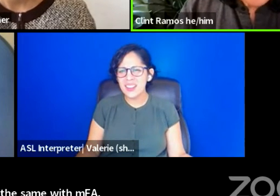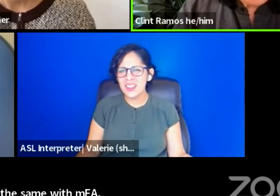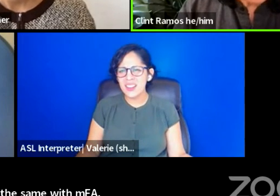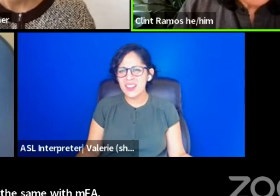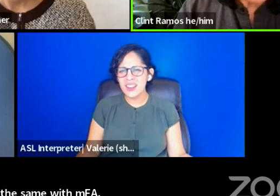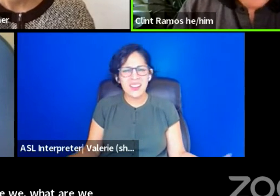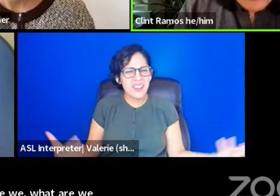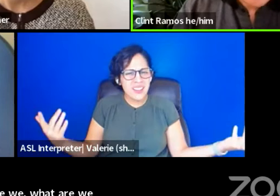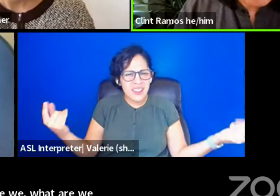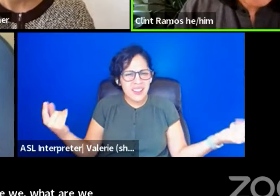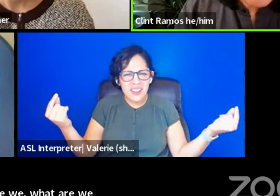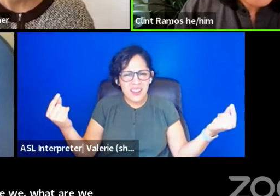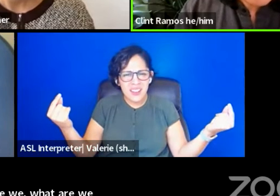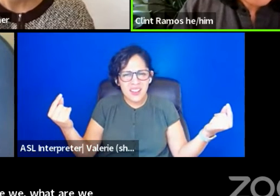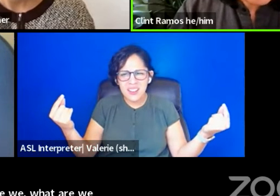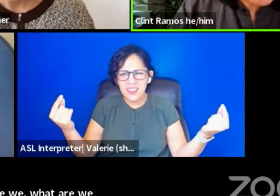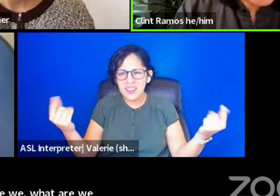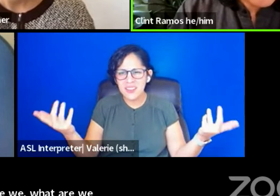What are we doing?